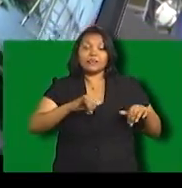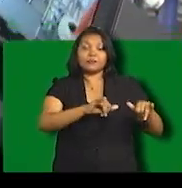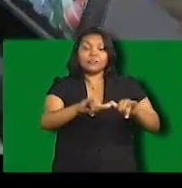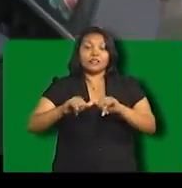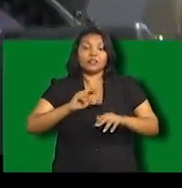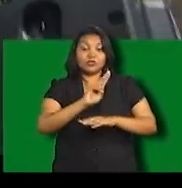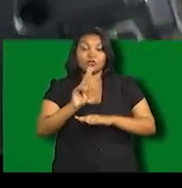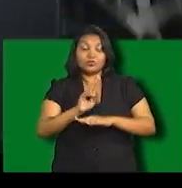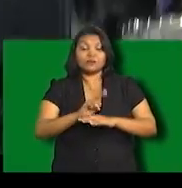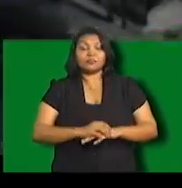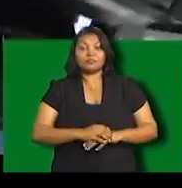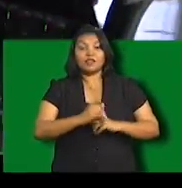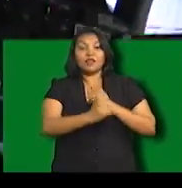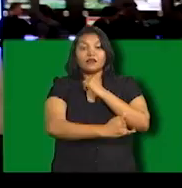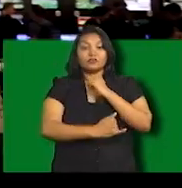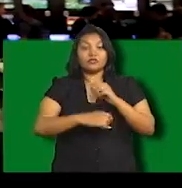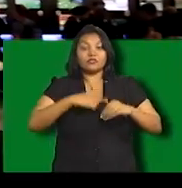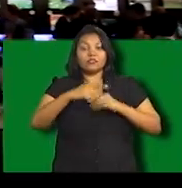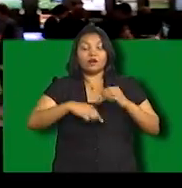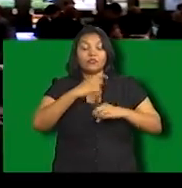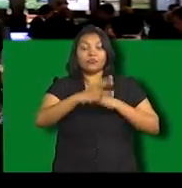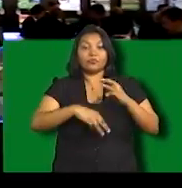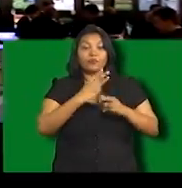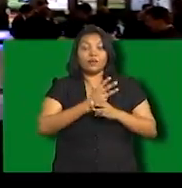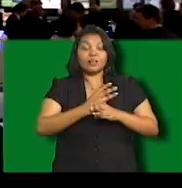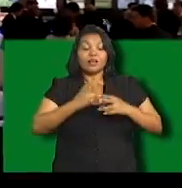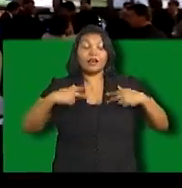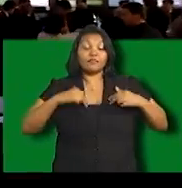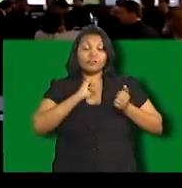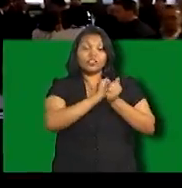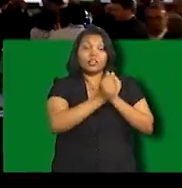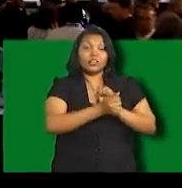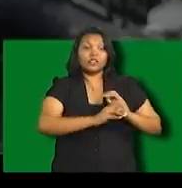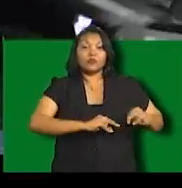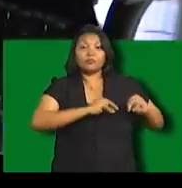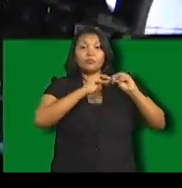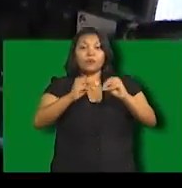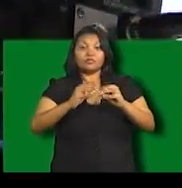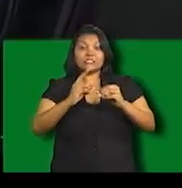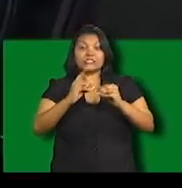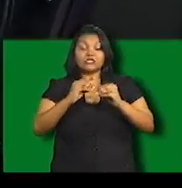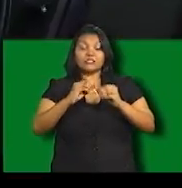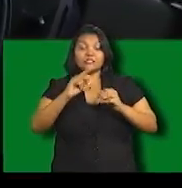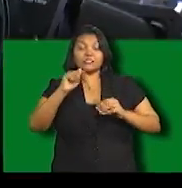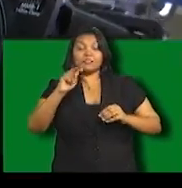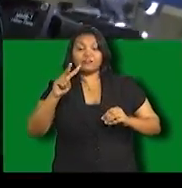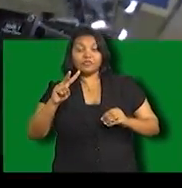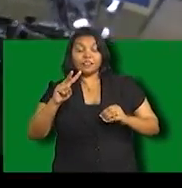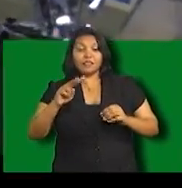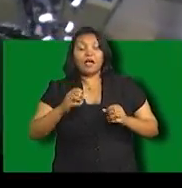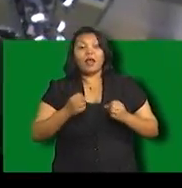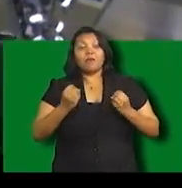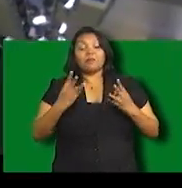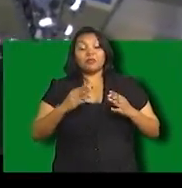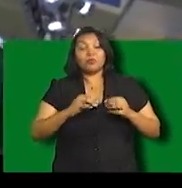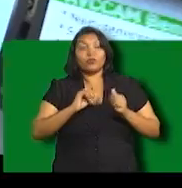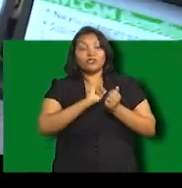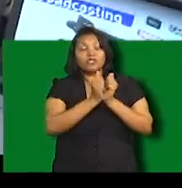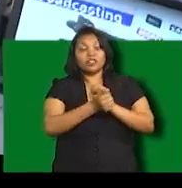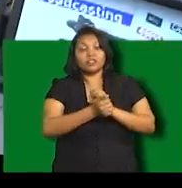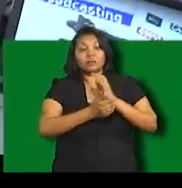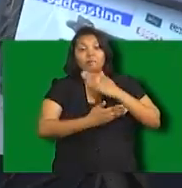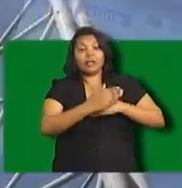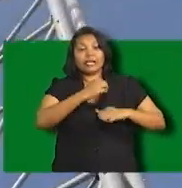Countries worldwide within regions 1, 2 and 3 have already switched over to digital broadcast with many more carded for